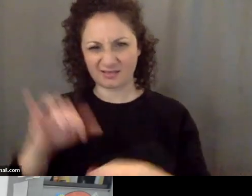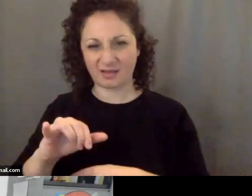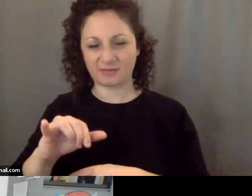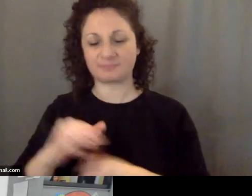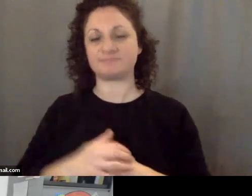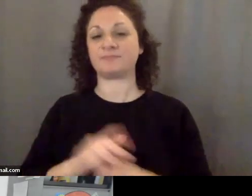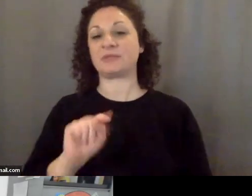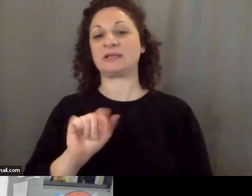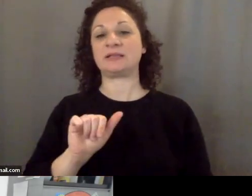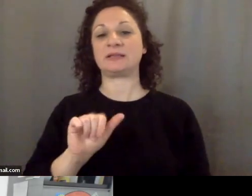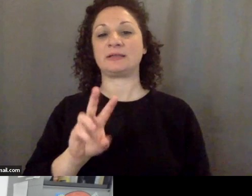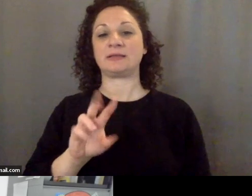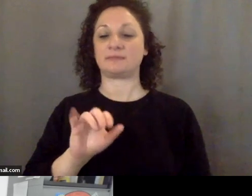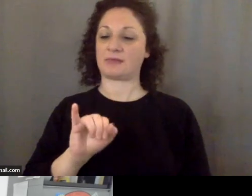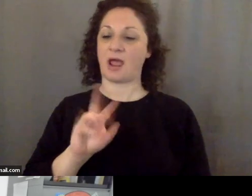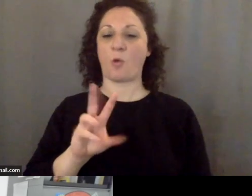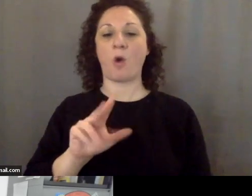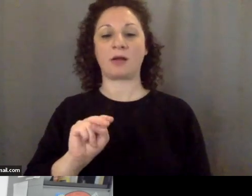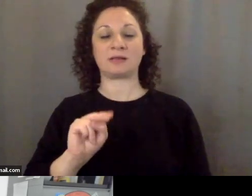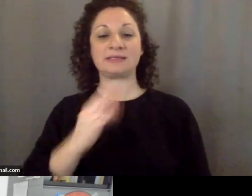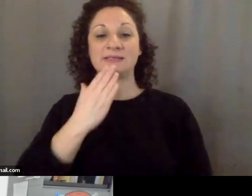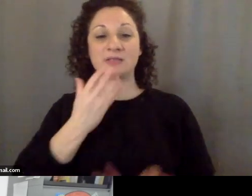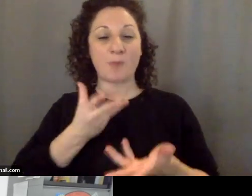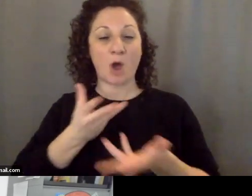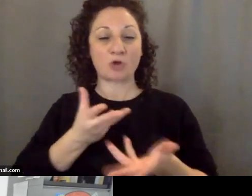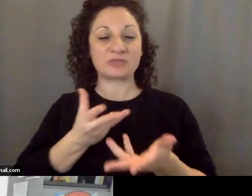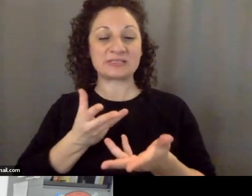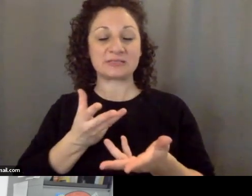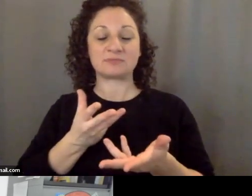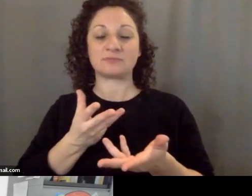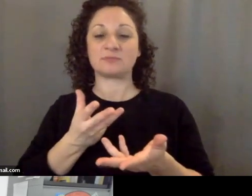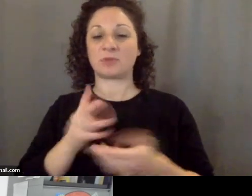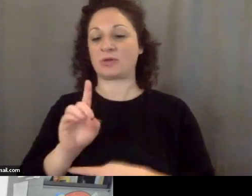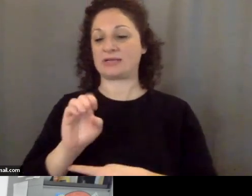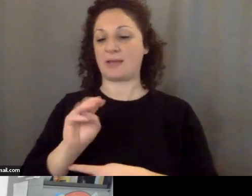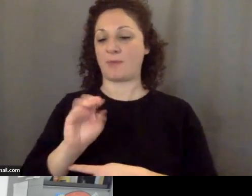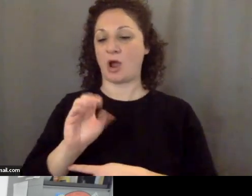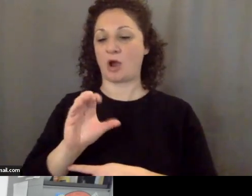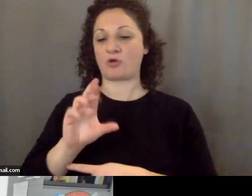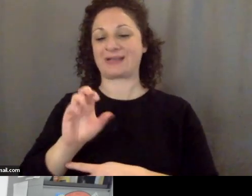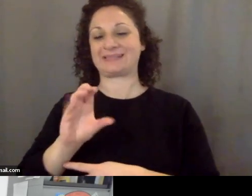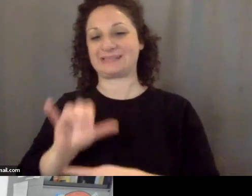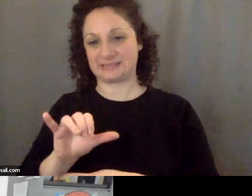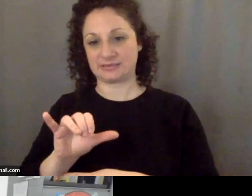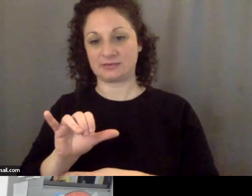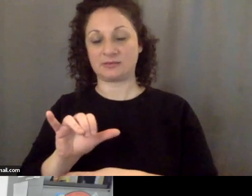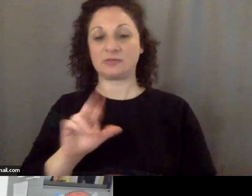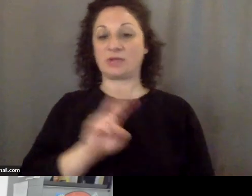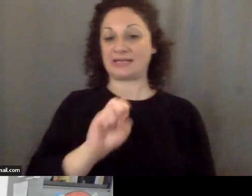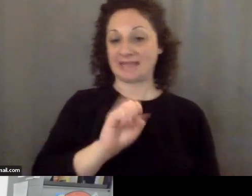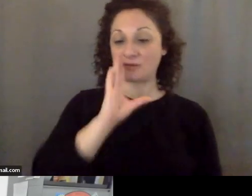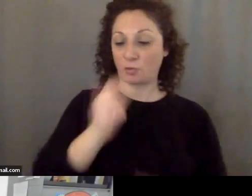democracy but the United States says frequently it supports other democracies